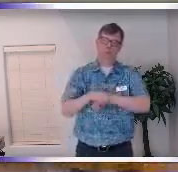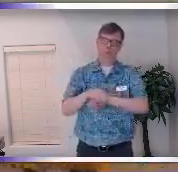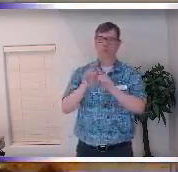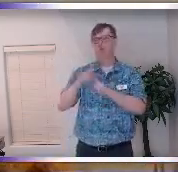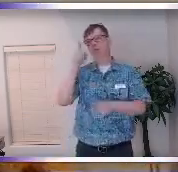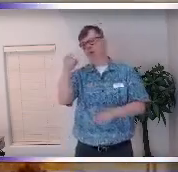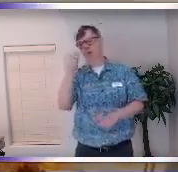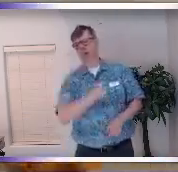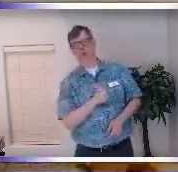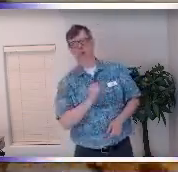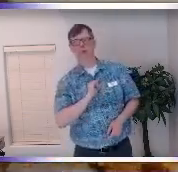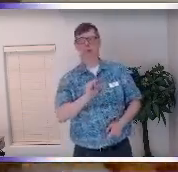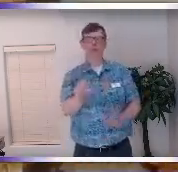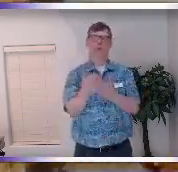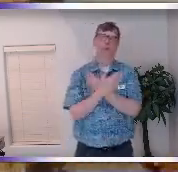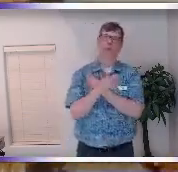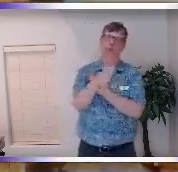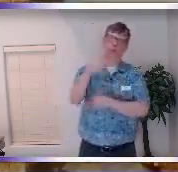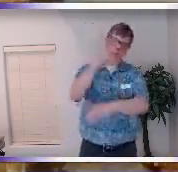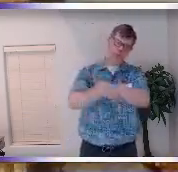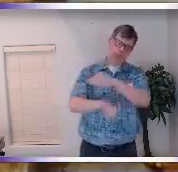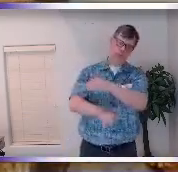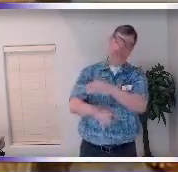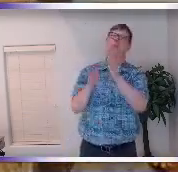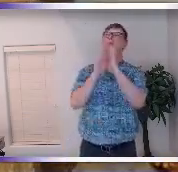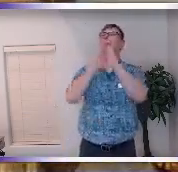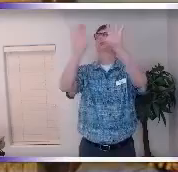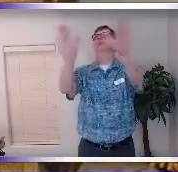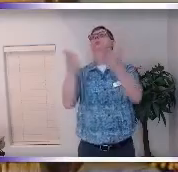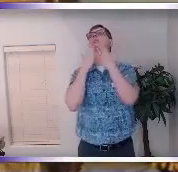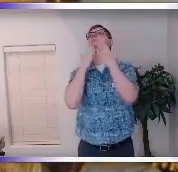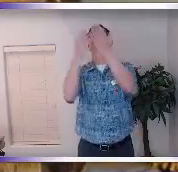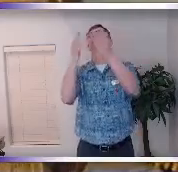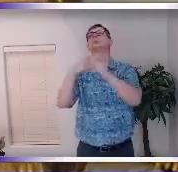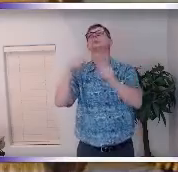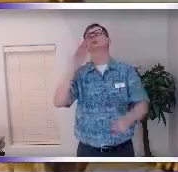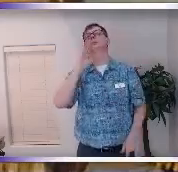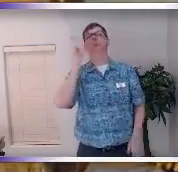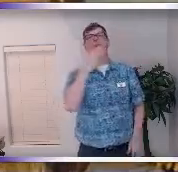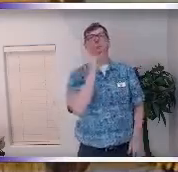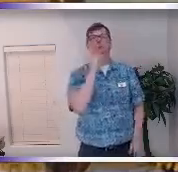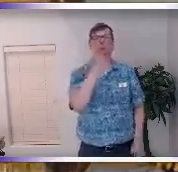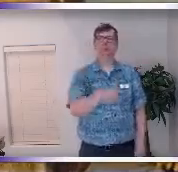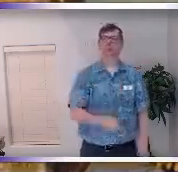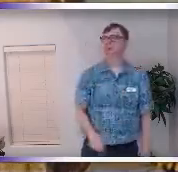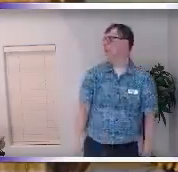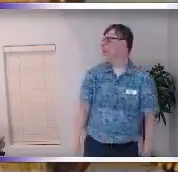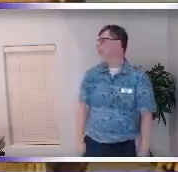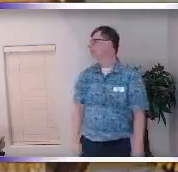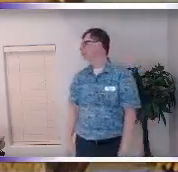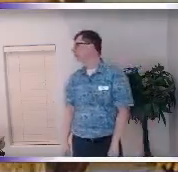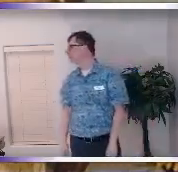yourself I love you deeply and I am so grateful to be here and the comedy show continues for the next three weeks